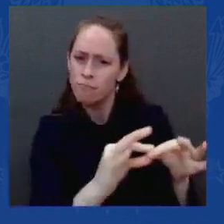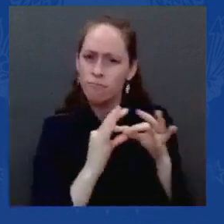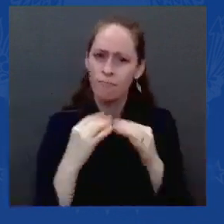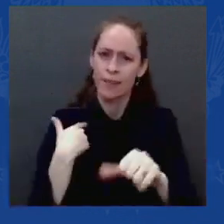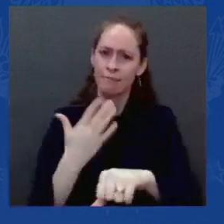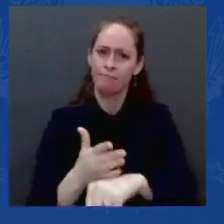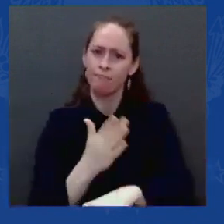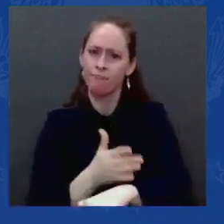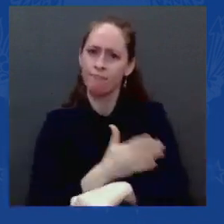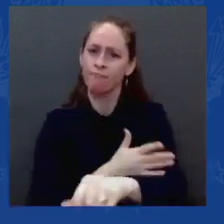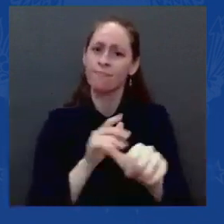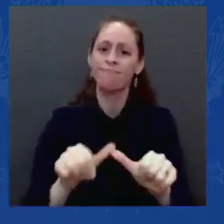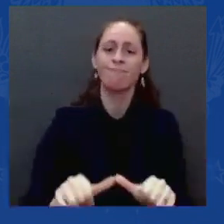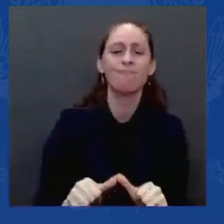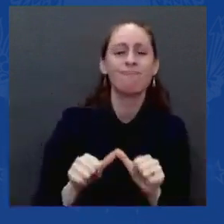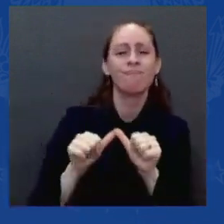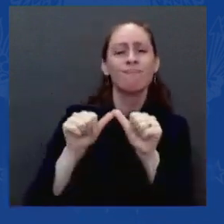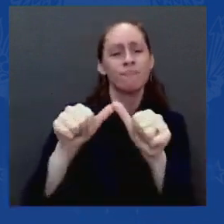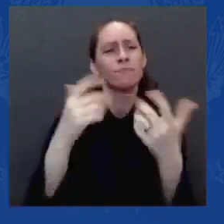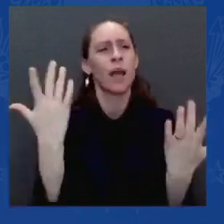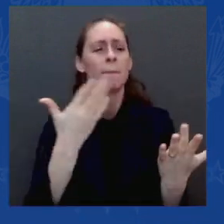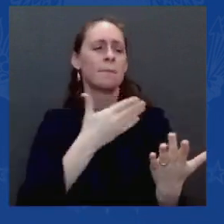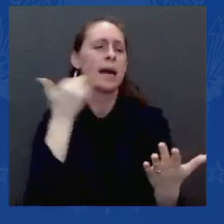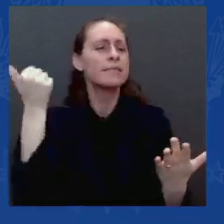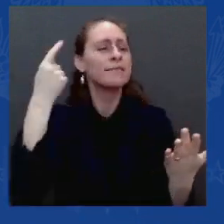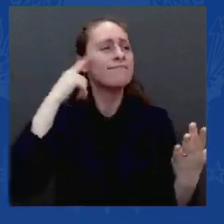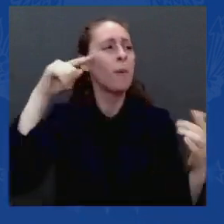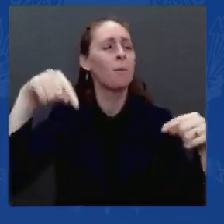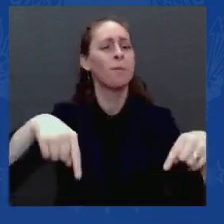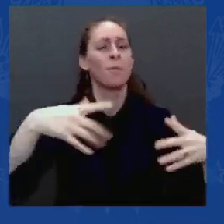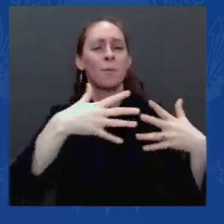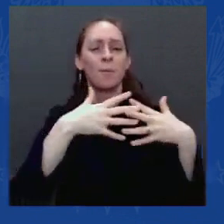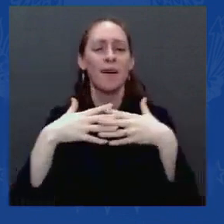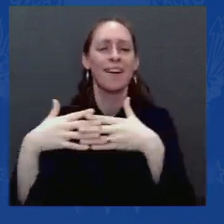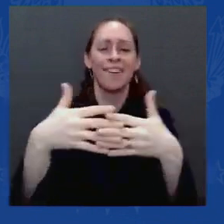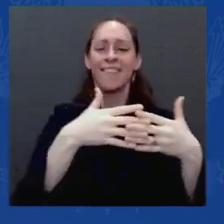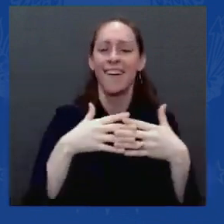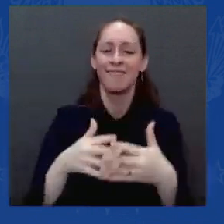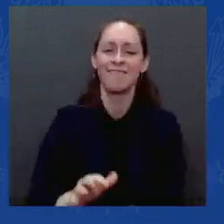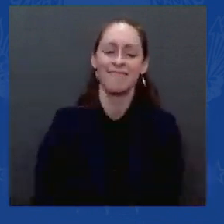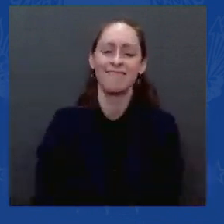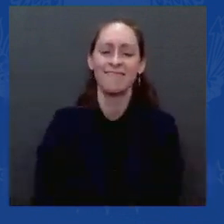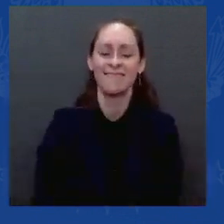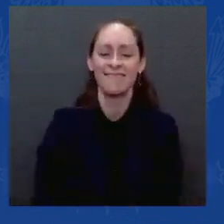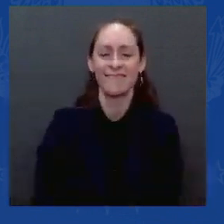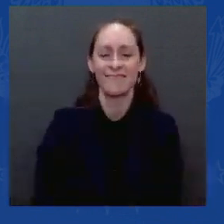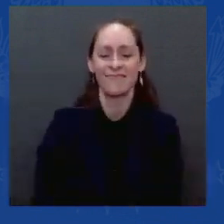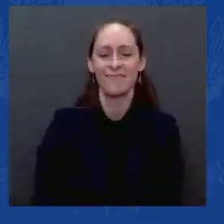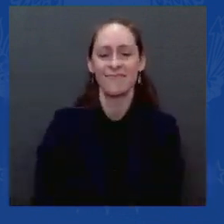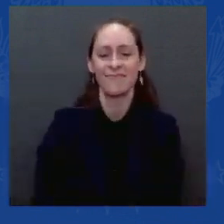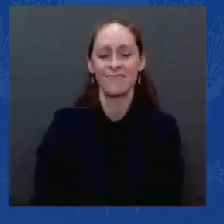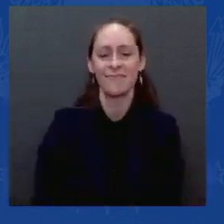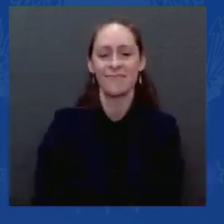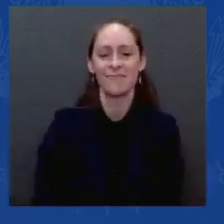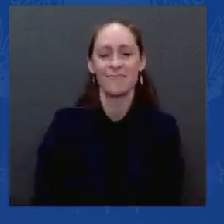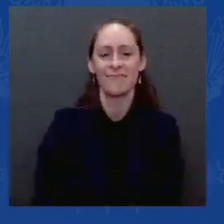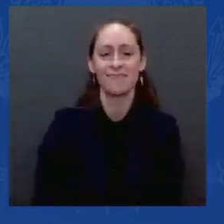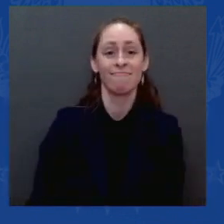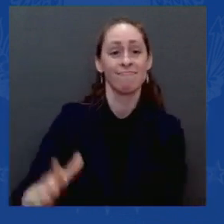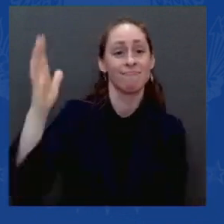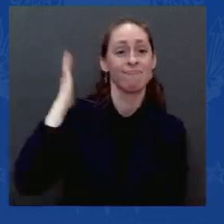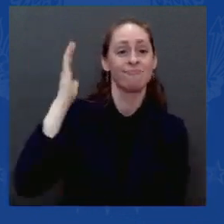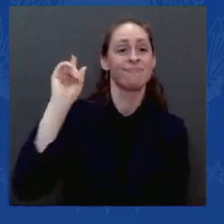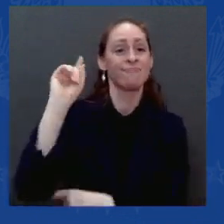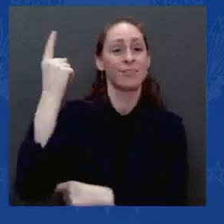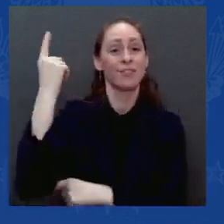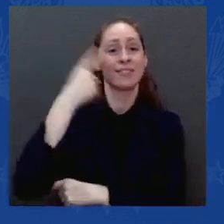From day one, every action I've taken to rebuild the economy has been guided by one principle. Make it in